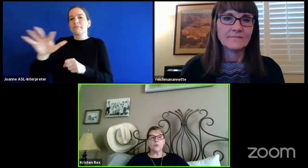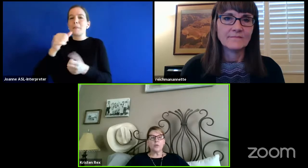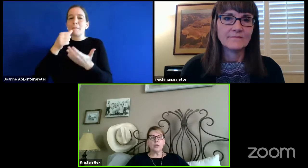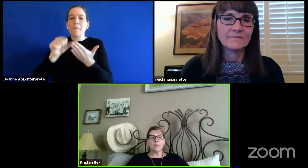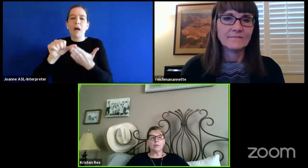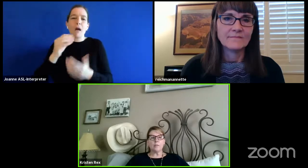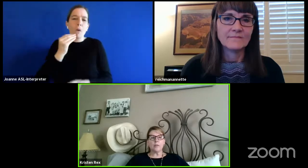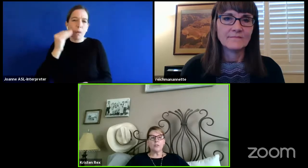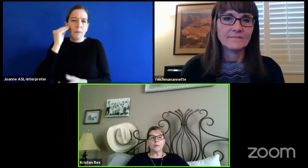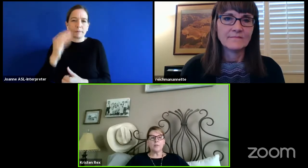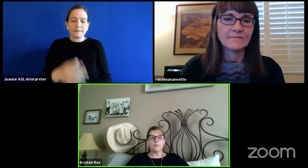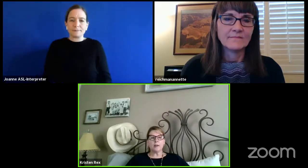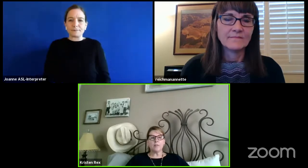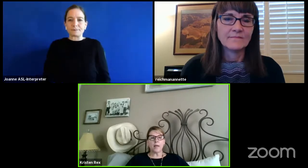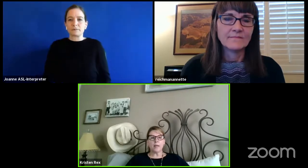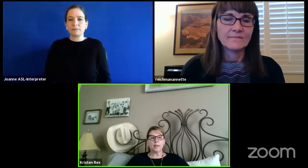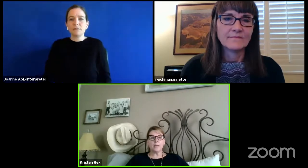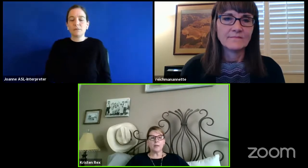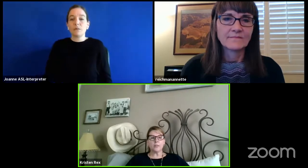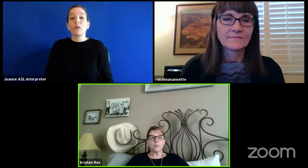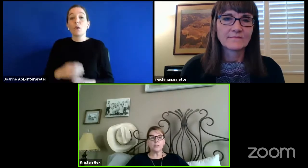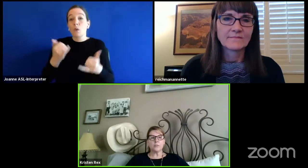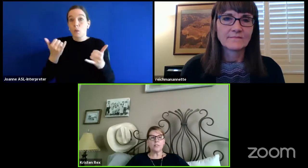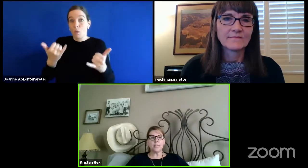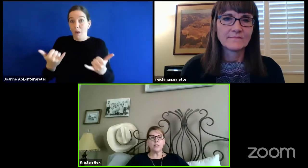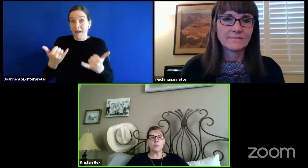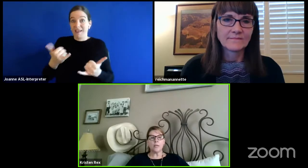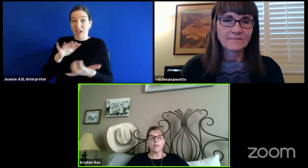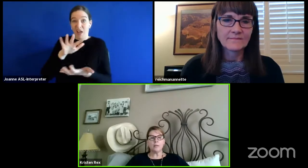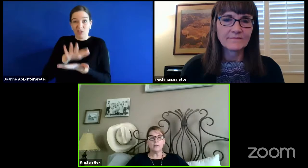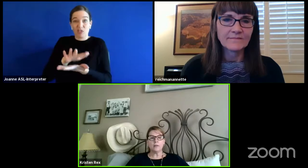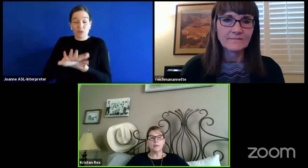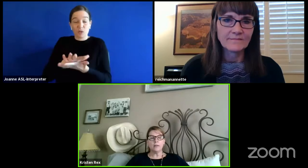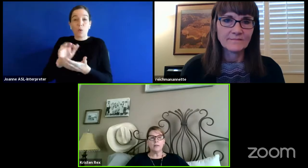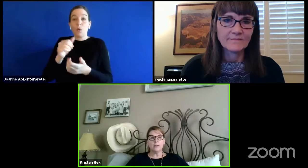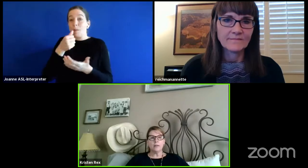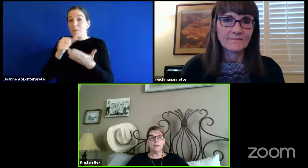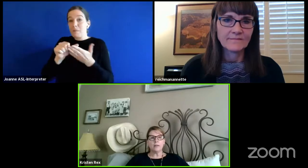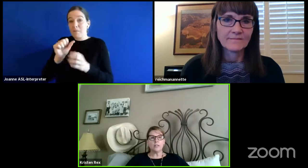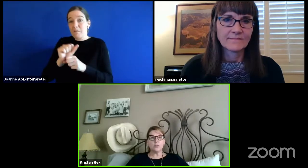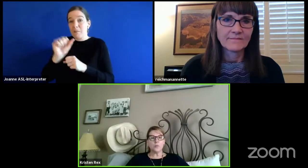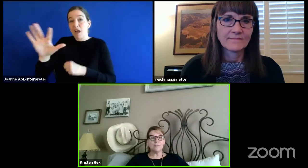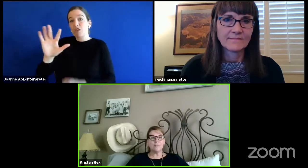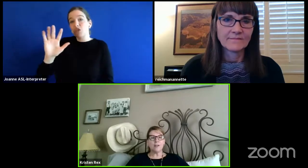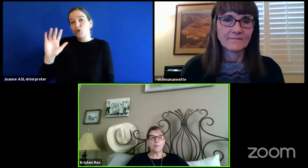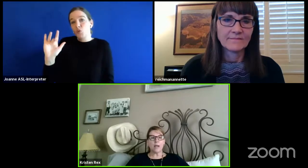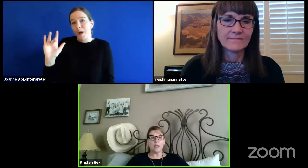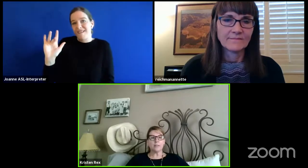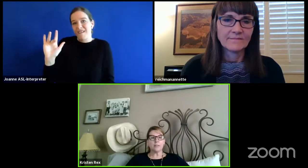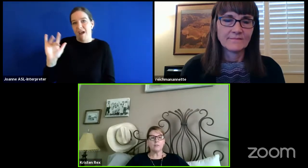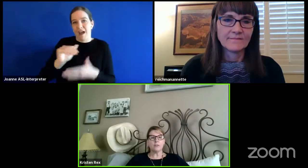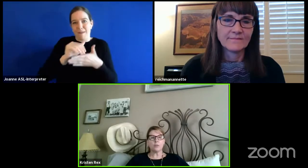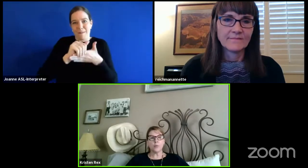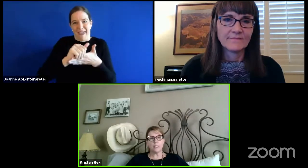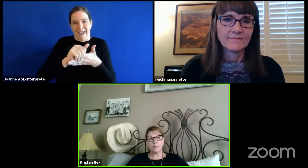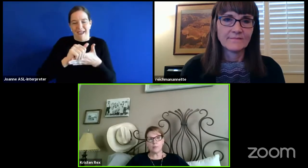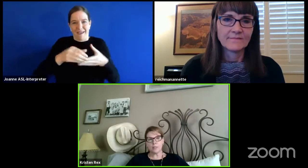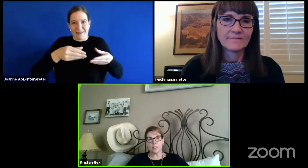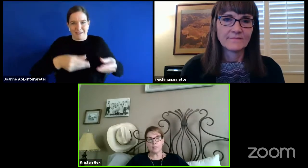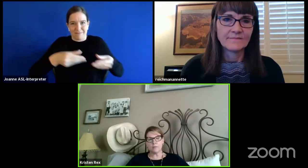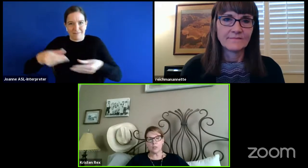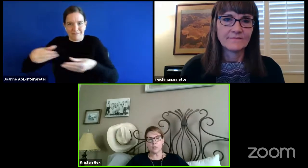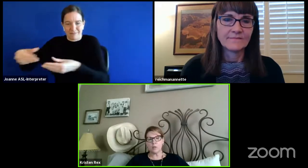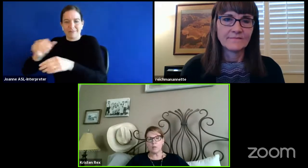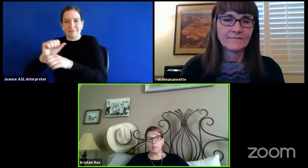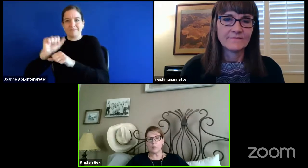The school currently mails 25 packets out to students each week. And these 25 packets cover 20